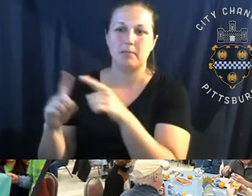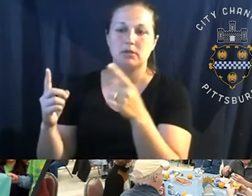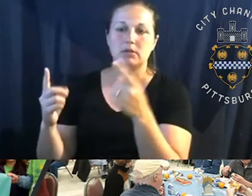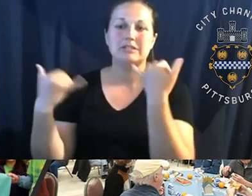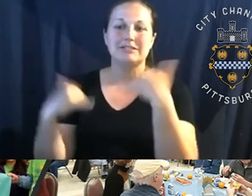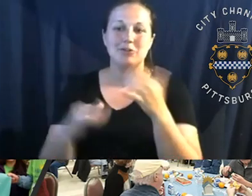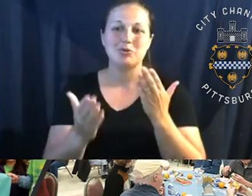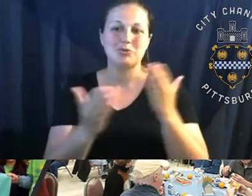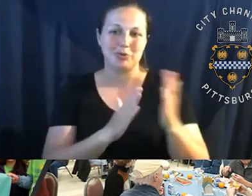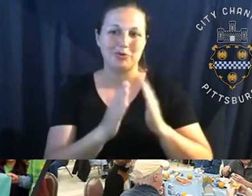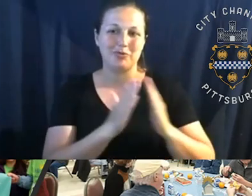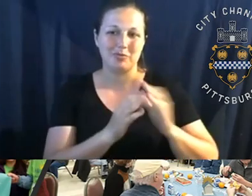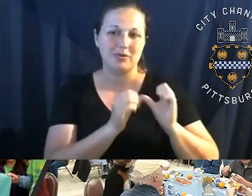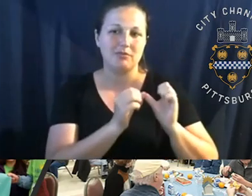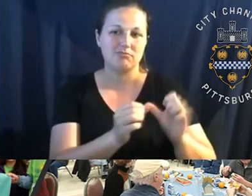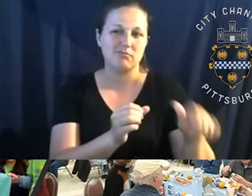best way that we can.